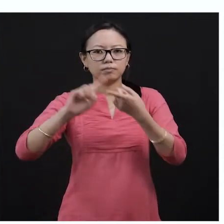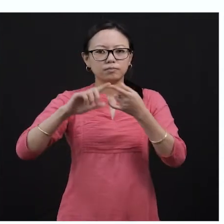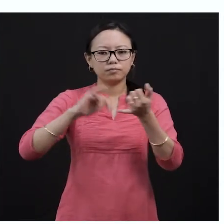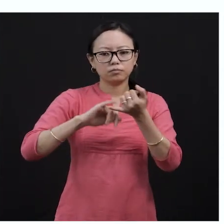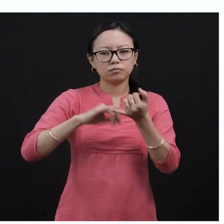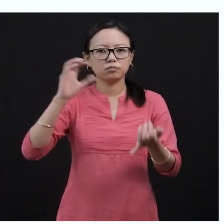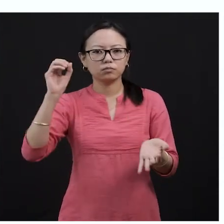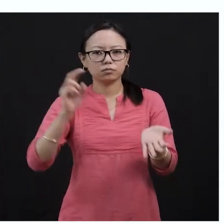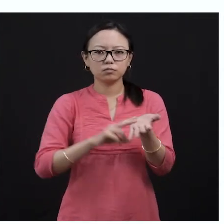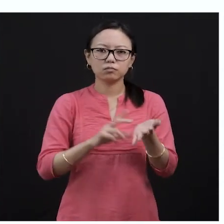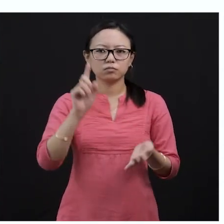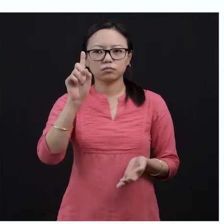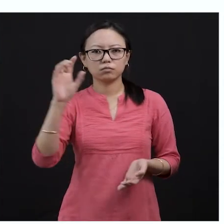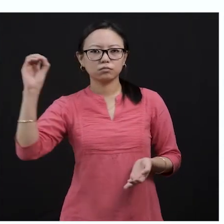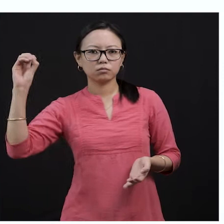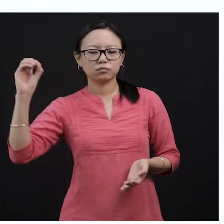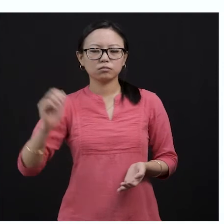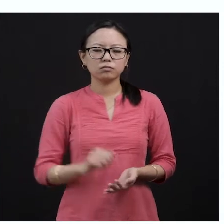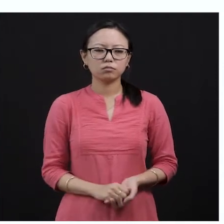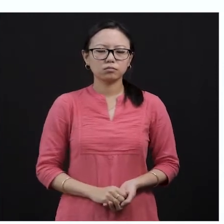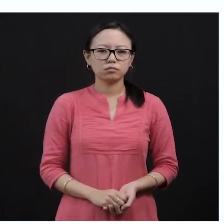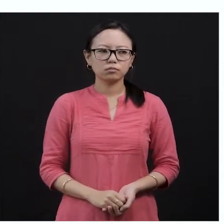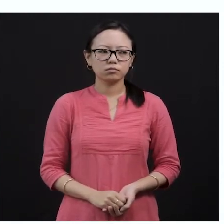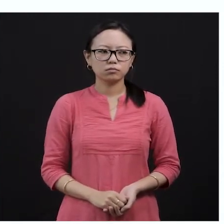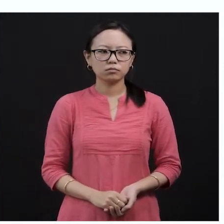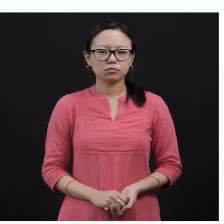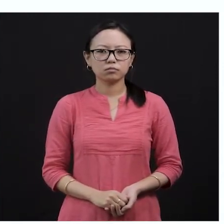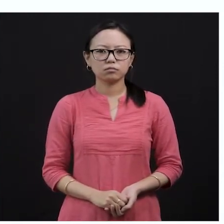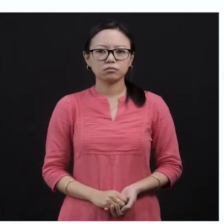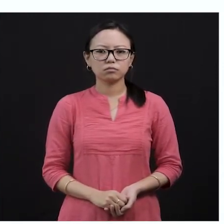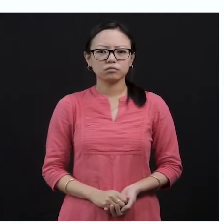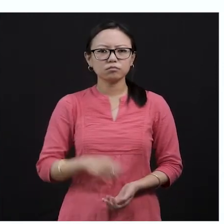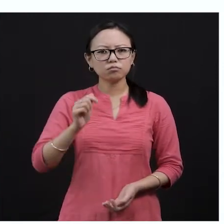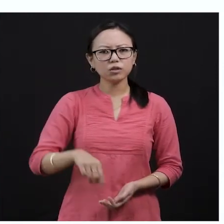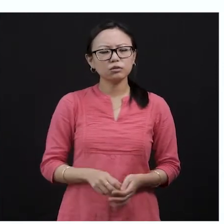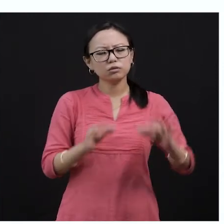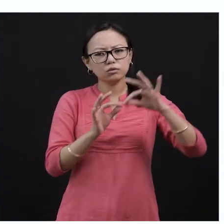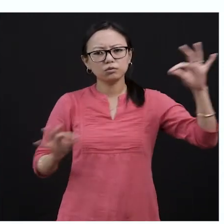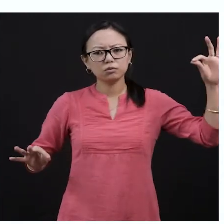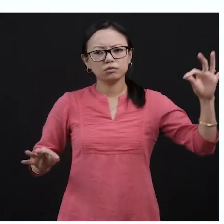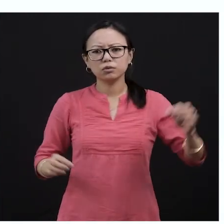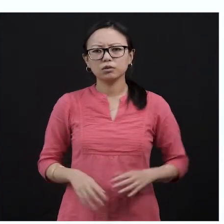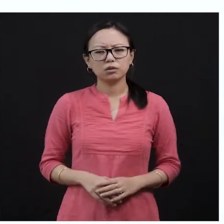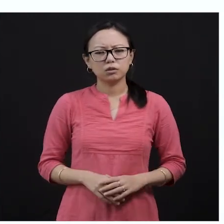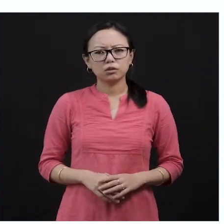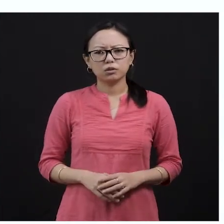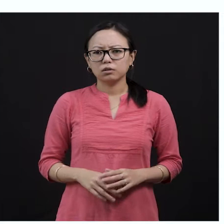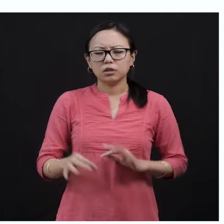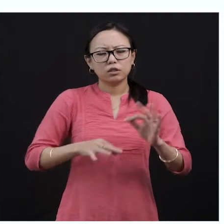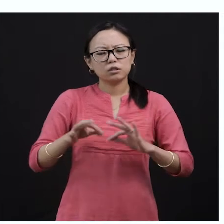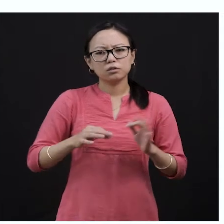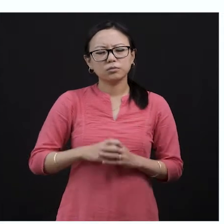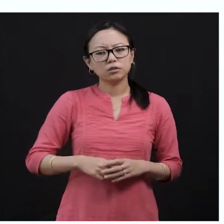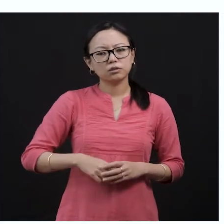number 125. Okay, after discussing the story and after going through the story, the